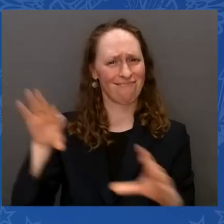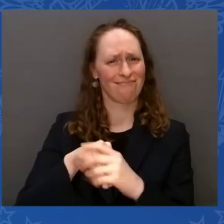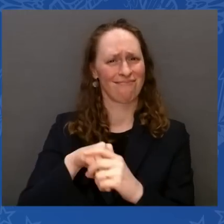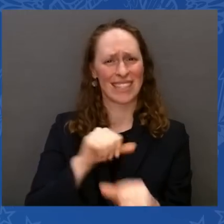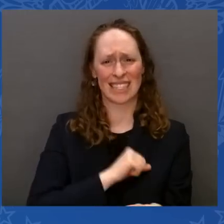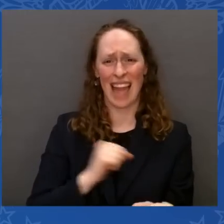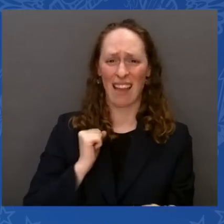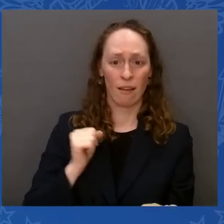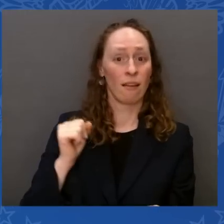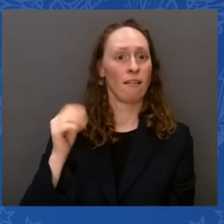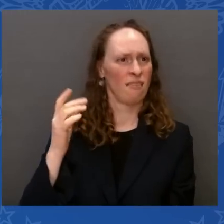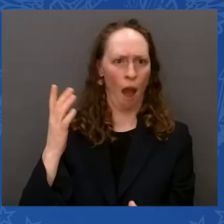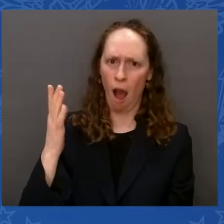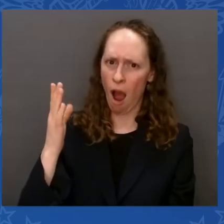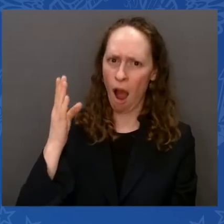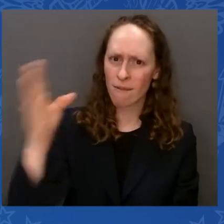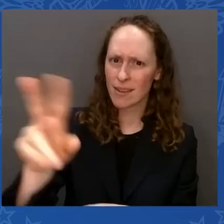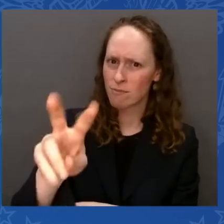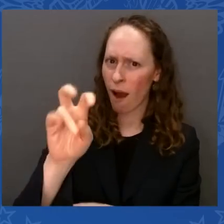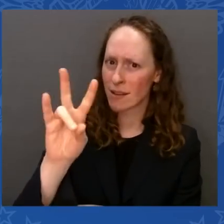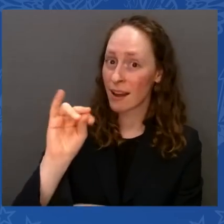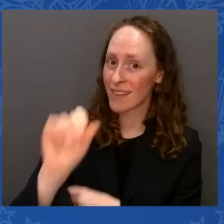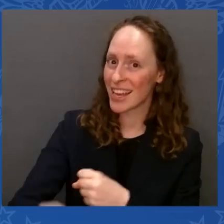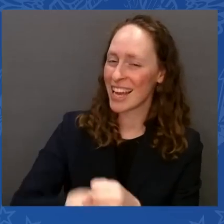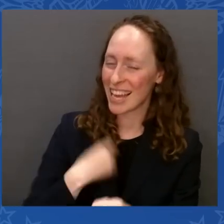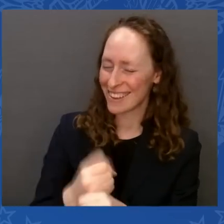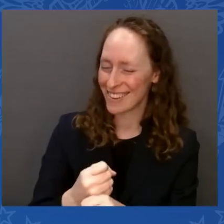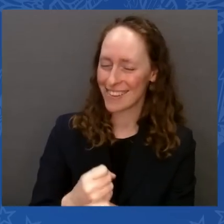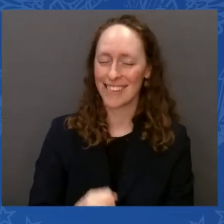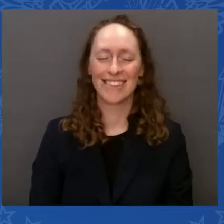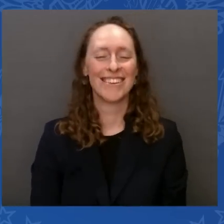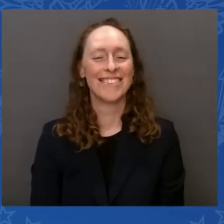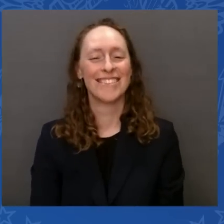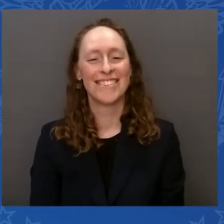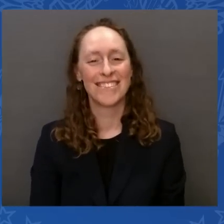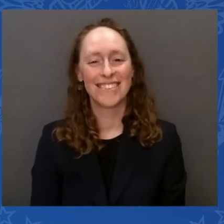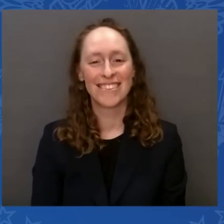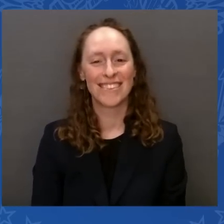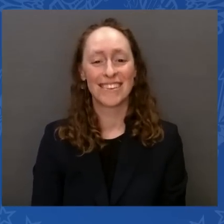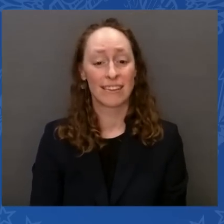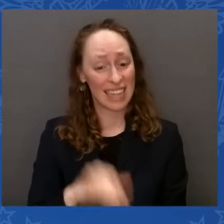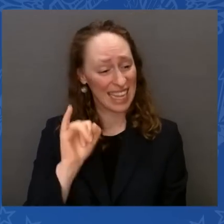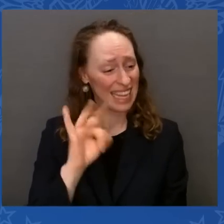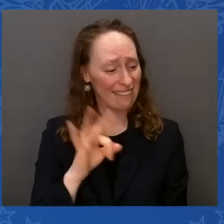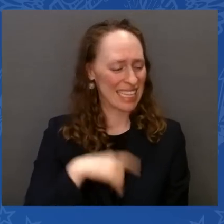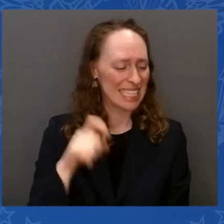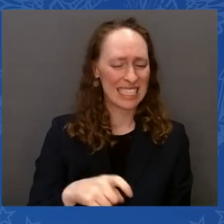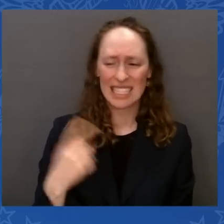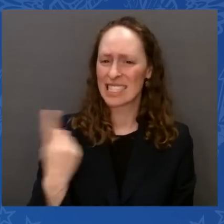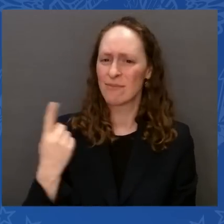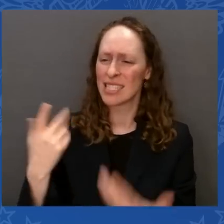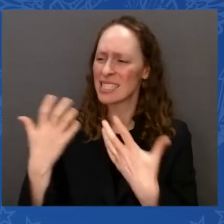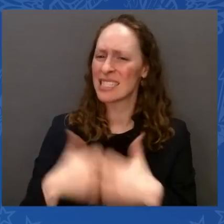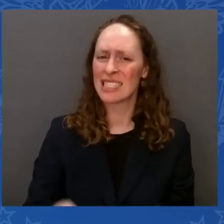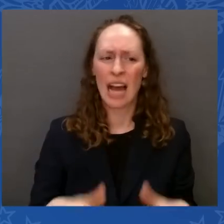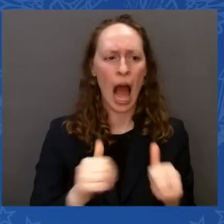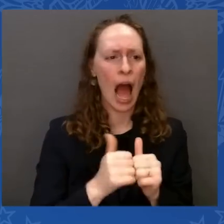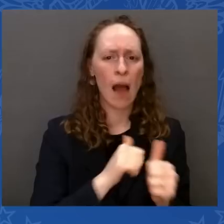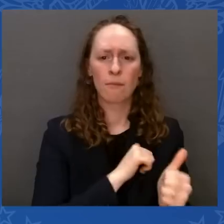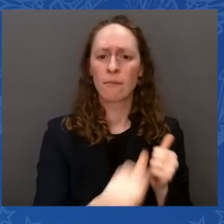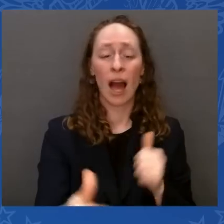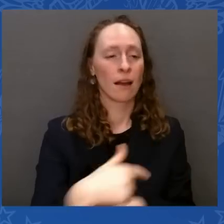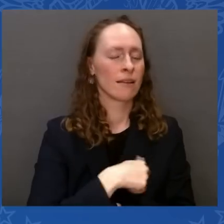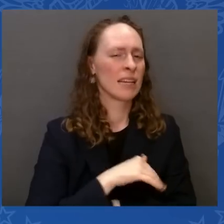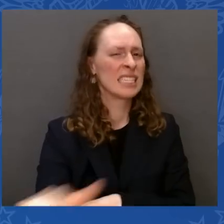every time I needed something done on the East Coast, I called Nancy. She's out in San Francisco. But Nancy has incredible, incredible